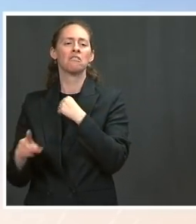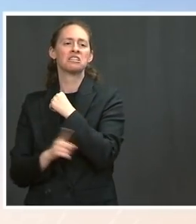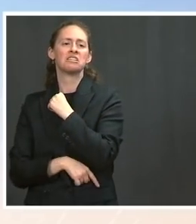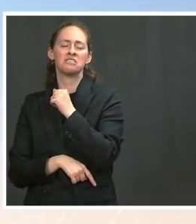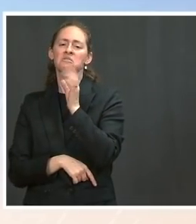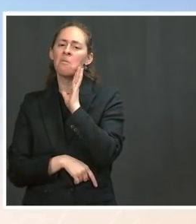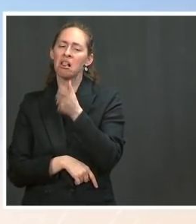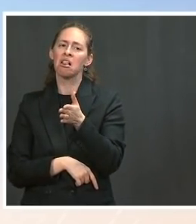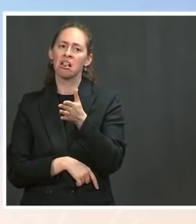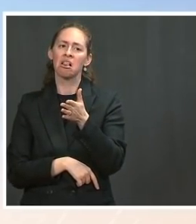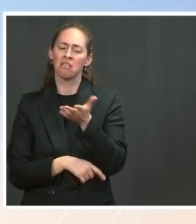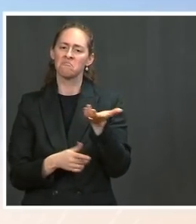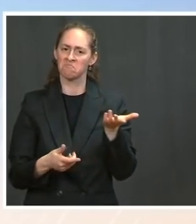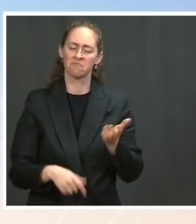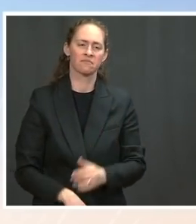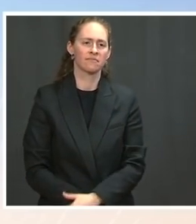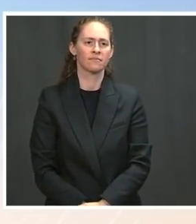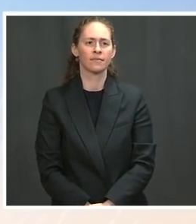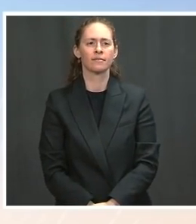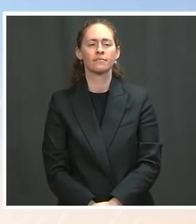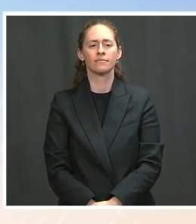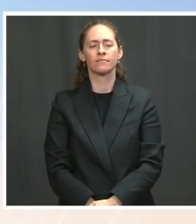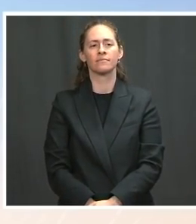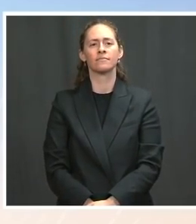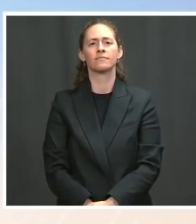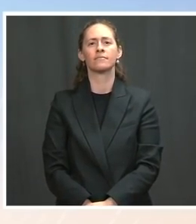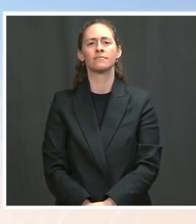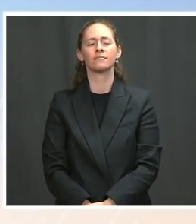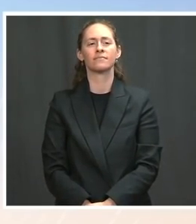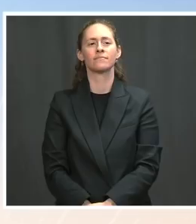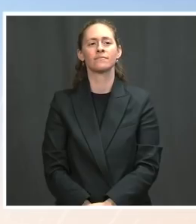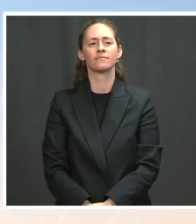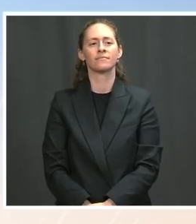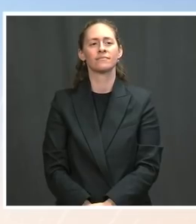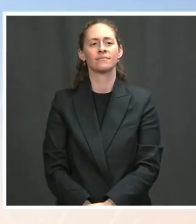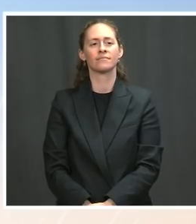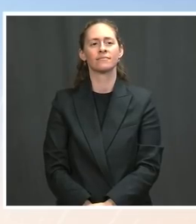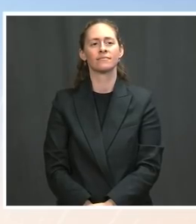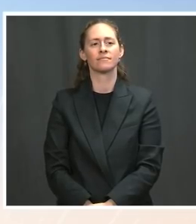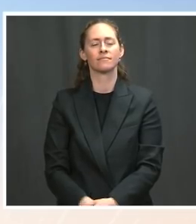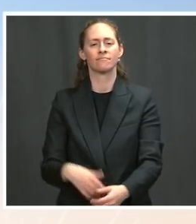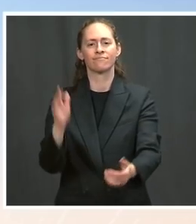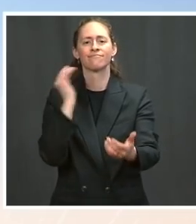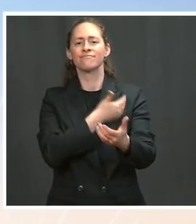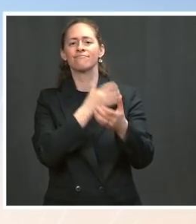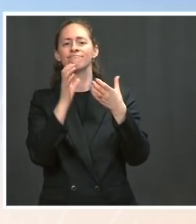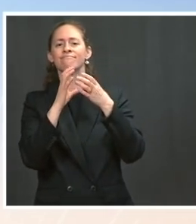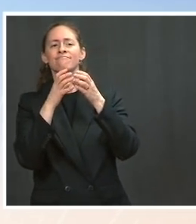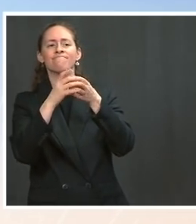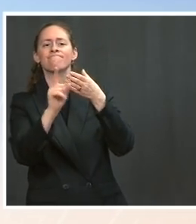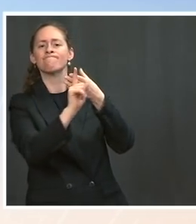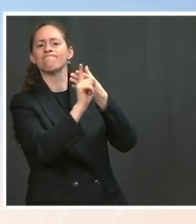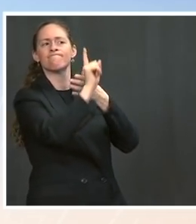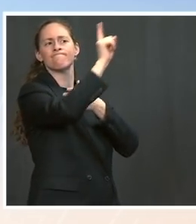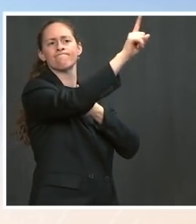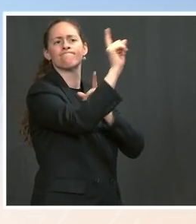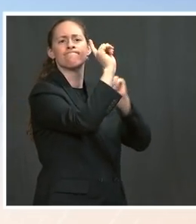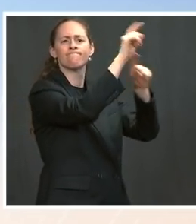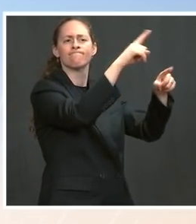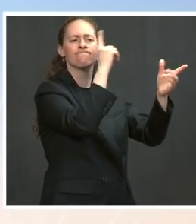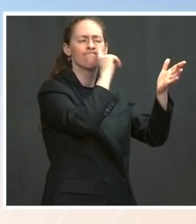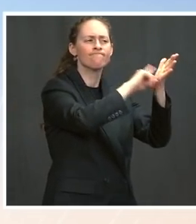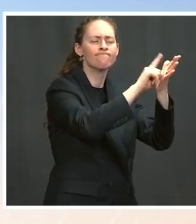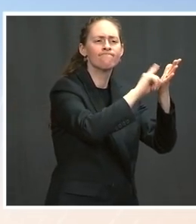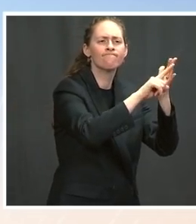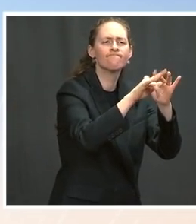and how Special Envoy Rob Malley, who's been exploring concrete steps concerning, concrete approaches concerning the steps both